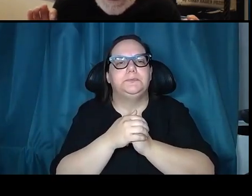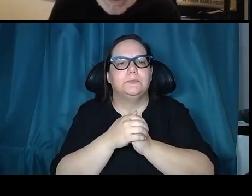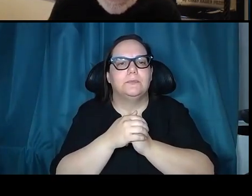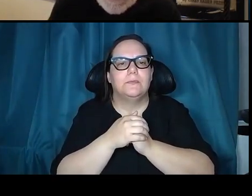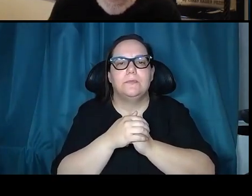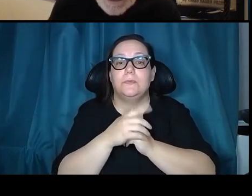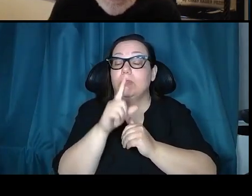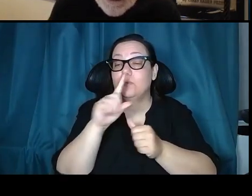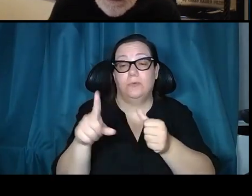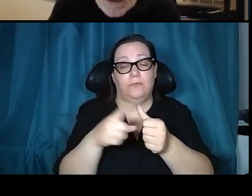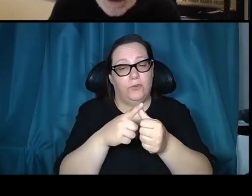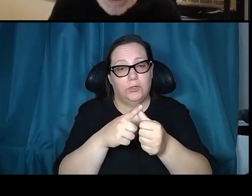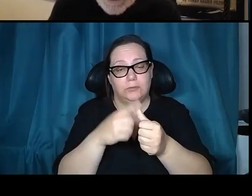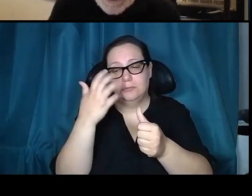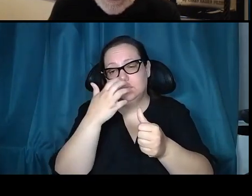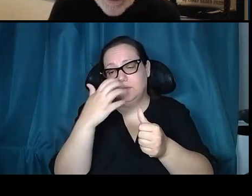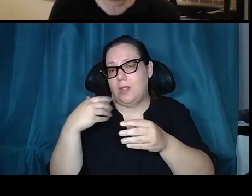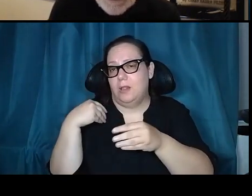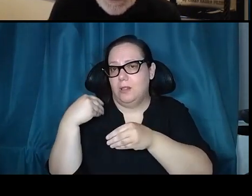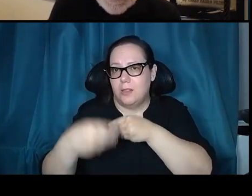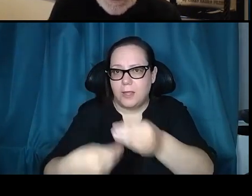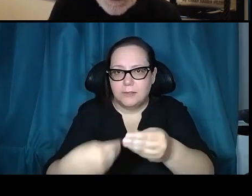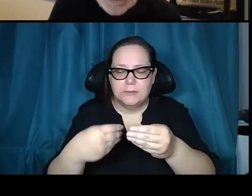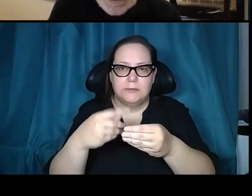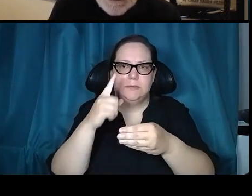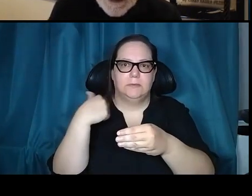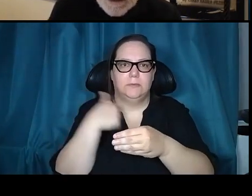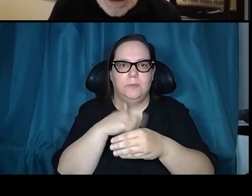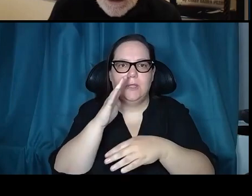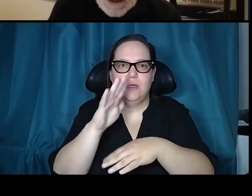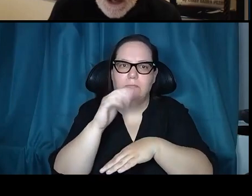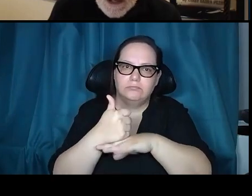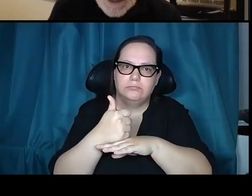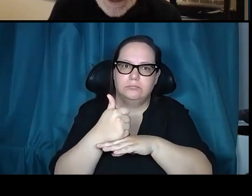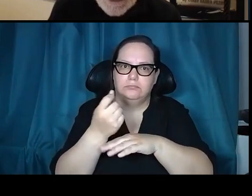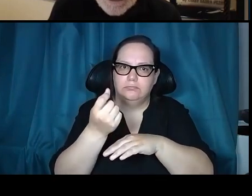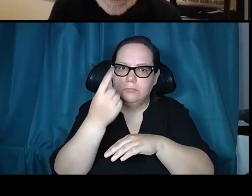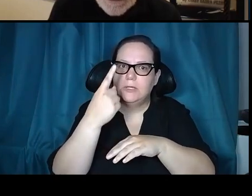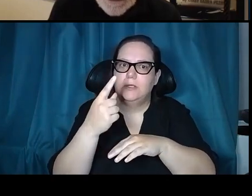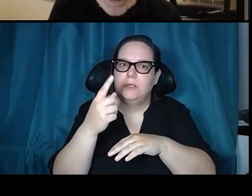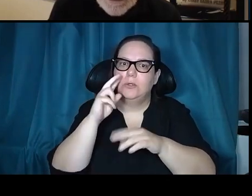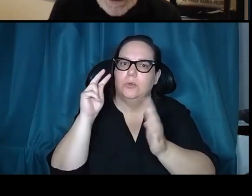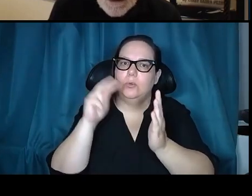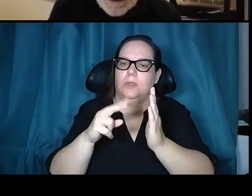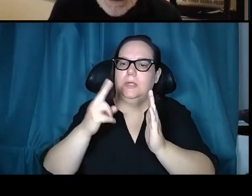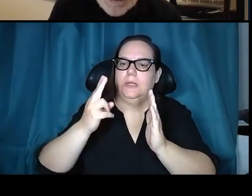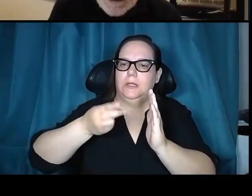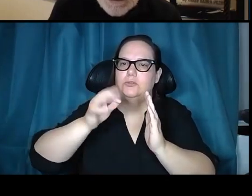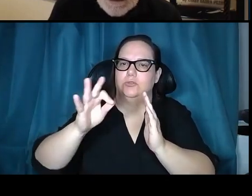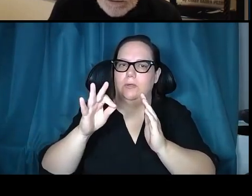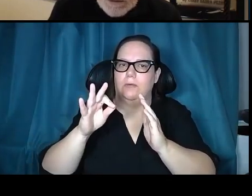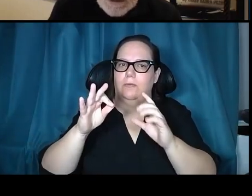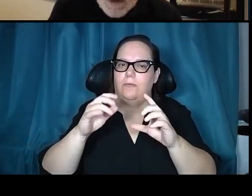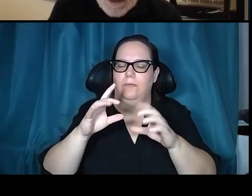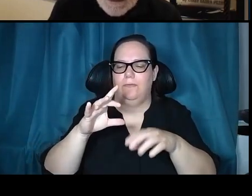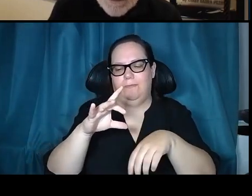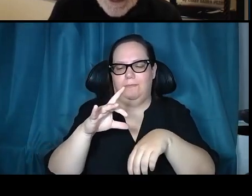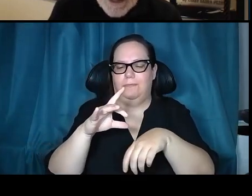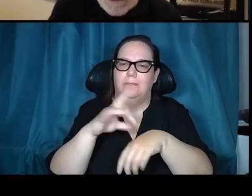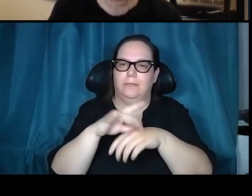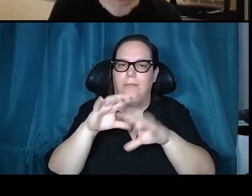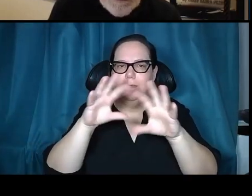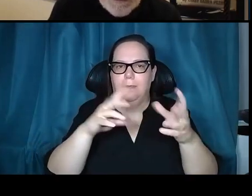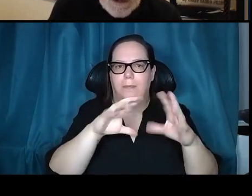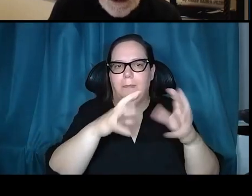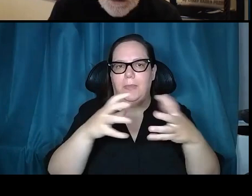an incredible legacy. We have fundamental insight. If you look at the history of the planets as a clock, the Earth only reveals really well